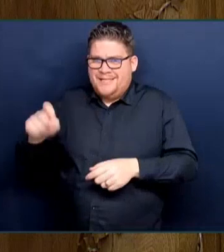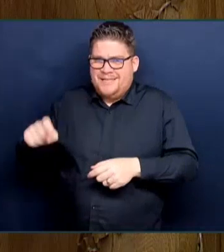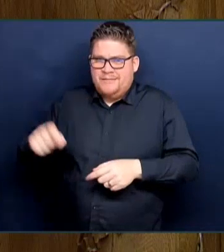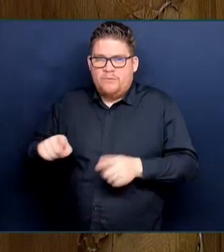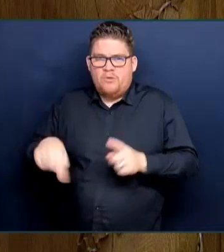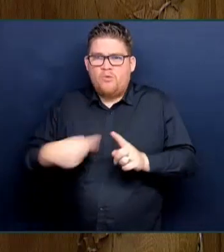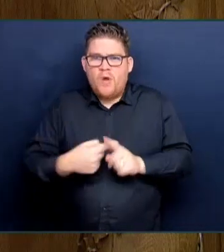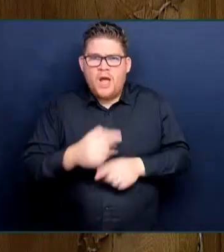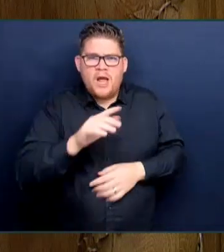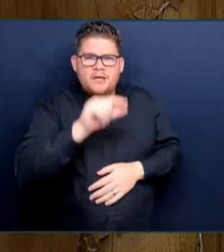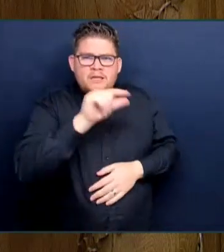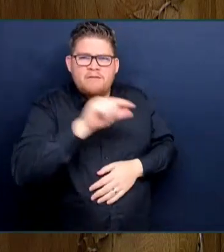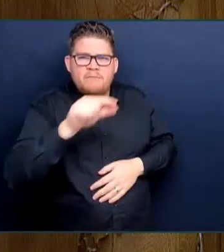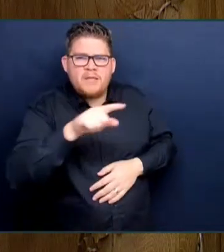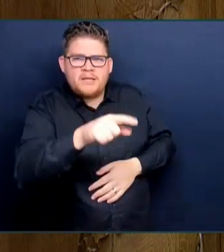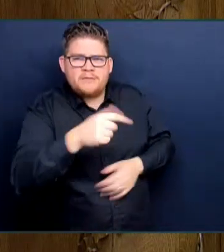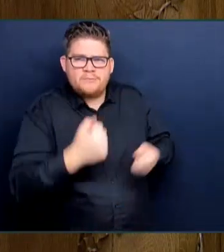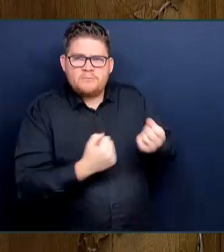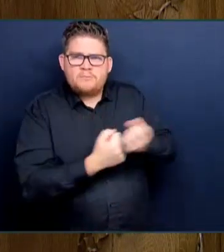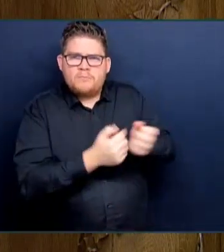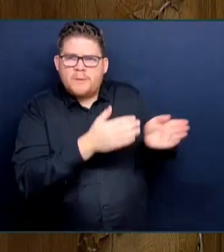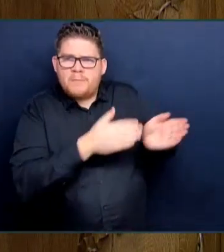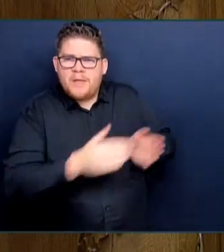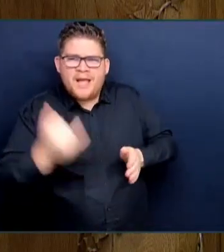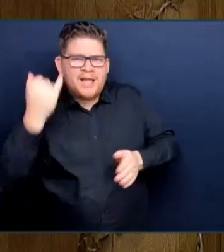The Minister of Transportation and Infrastructure.